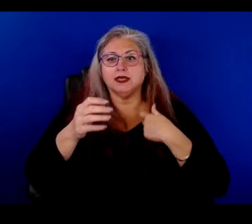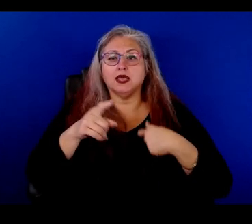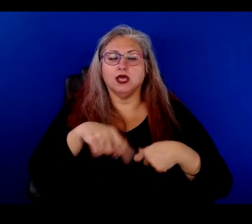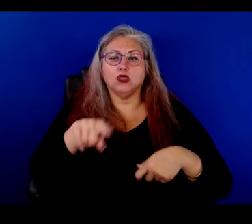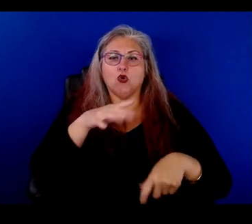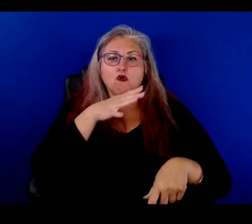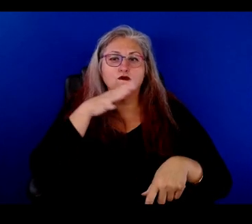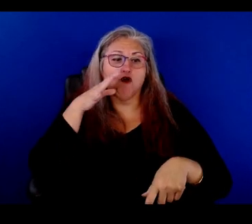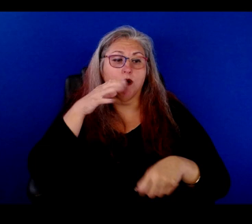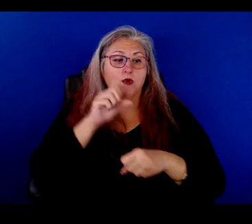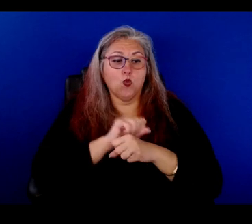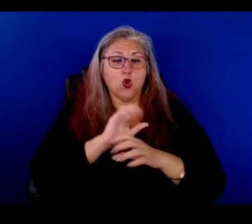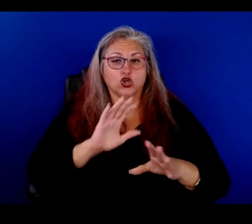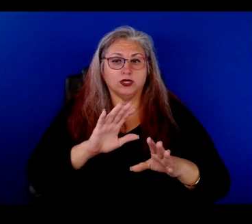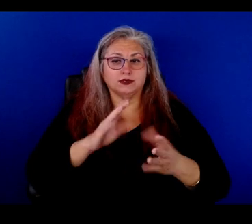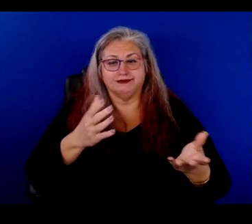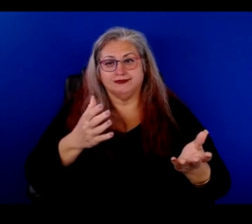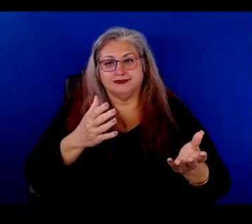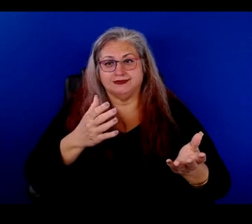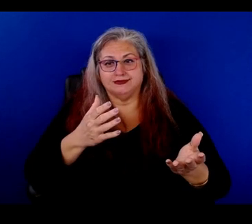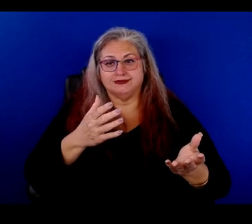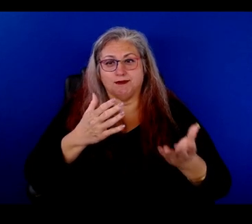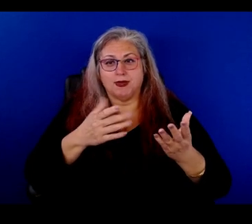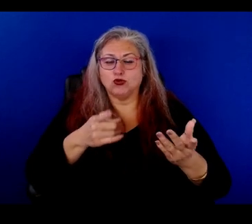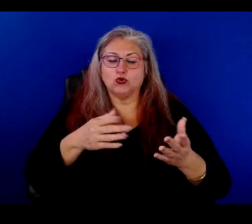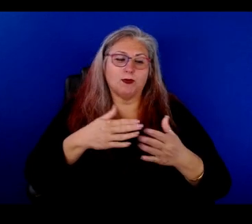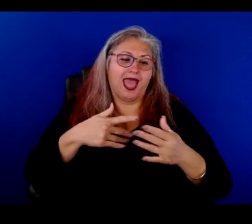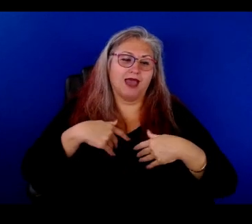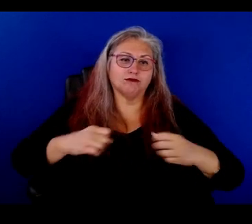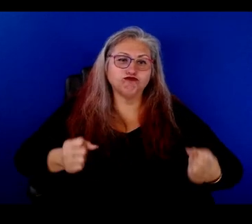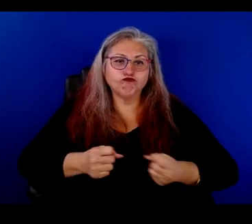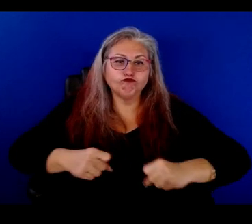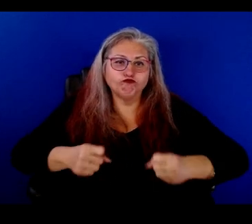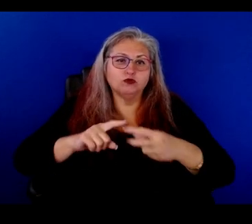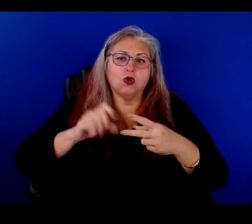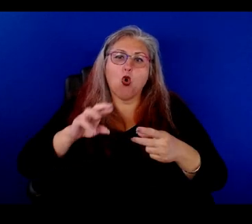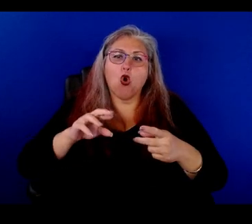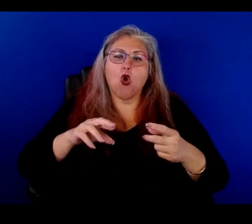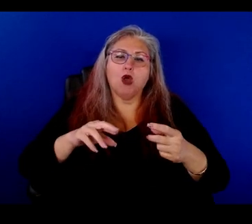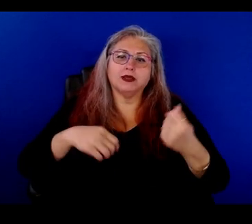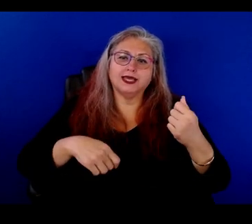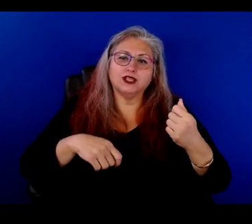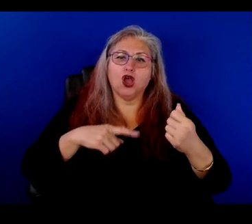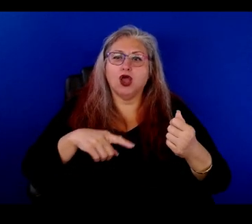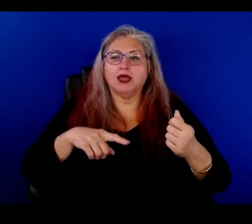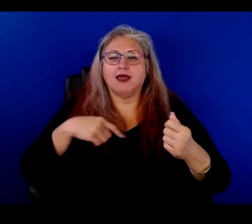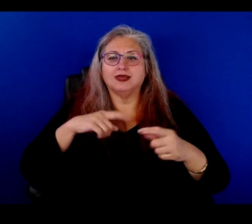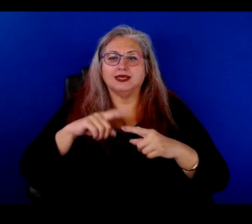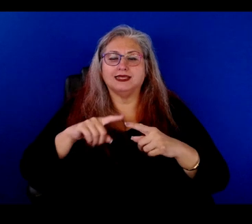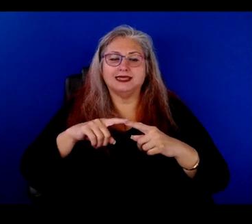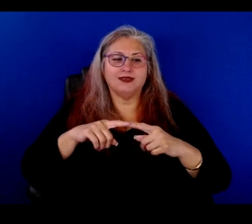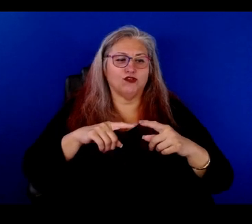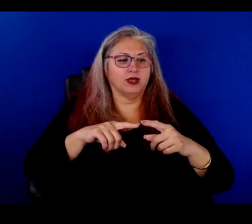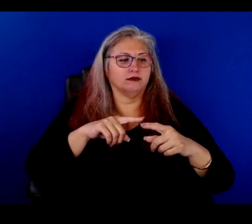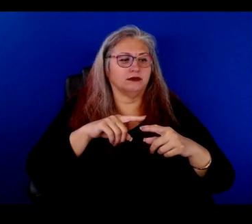the farm, farm workers, you know, what if they have an accordion, guitars, they would be accordion y bajo sexto or guitarra.